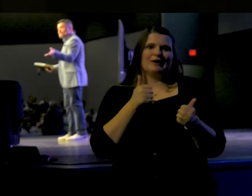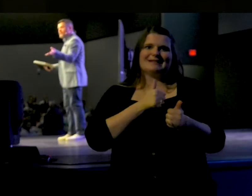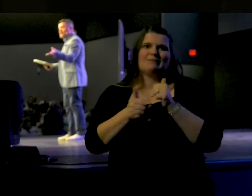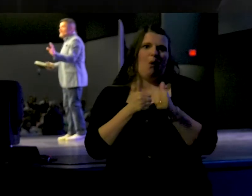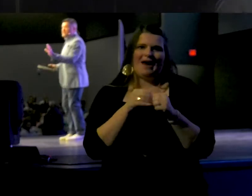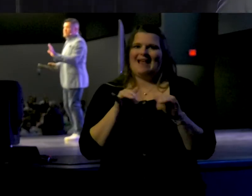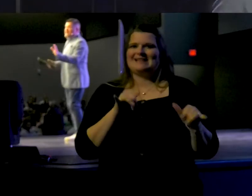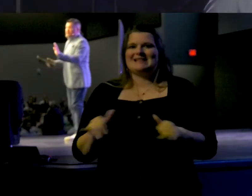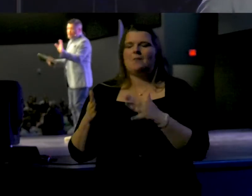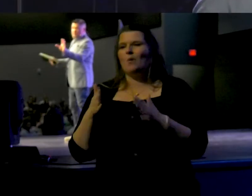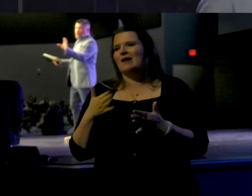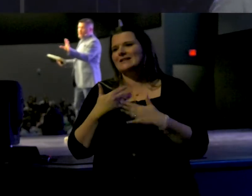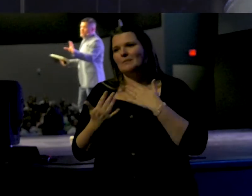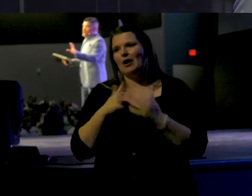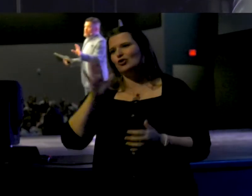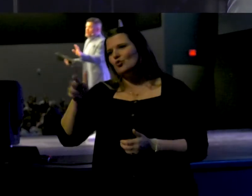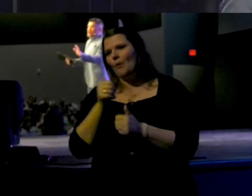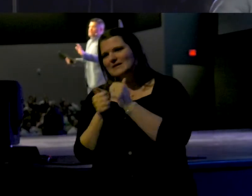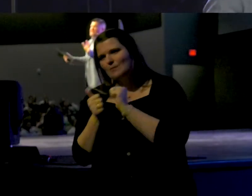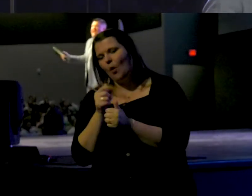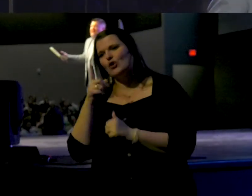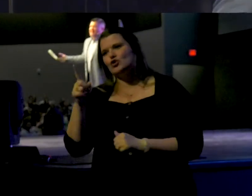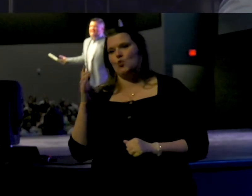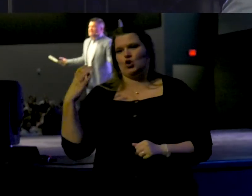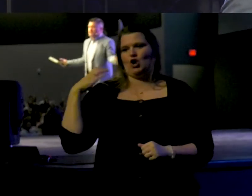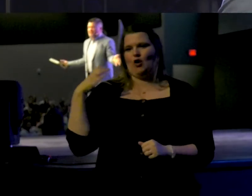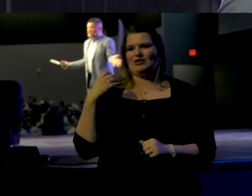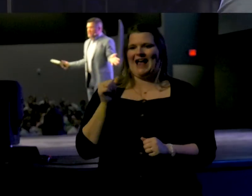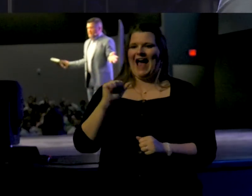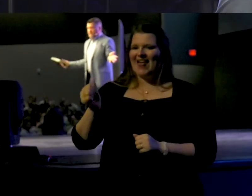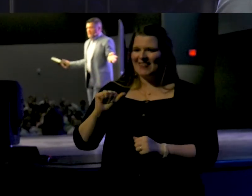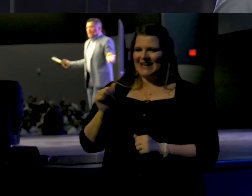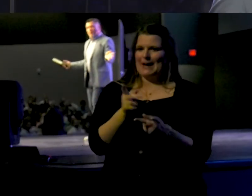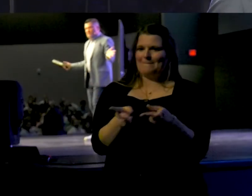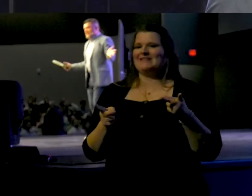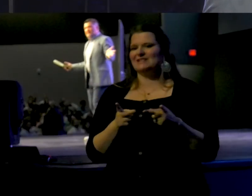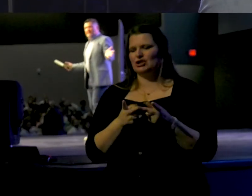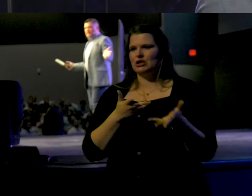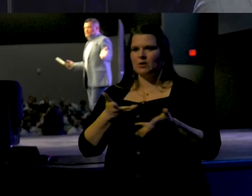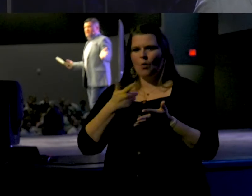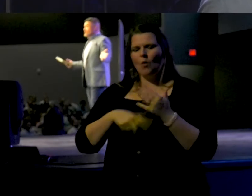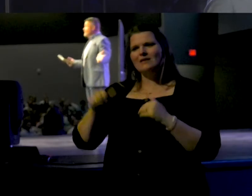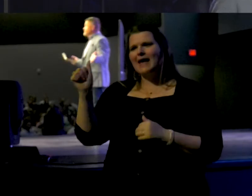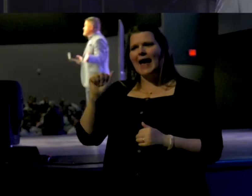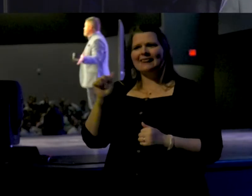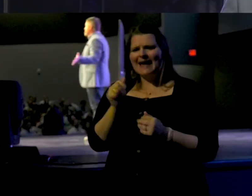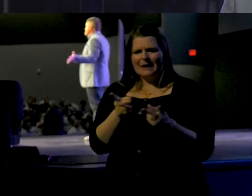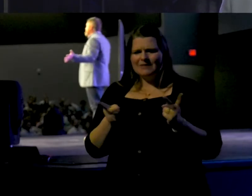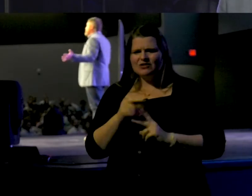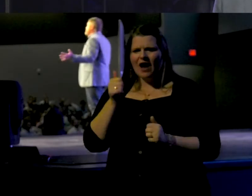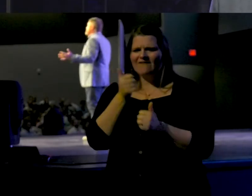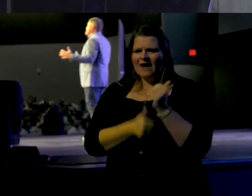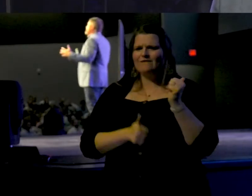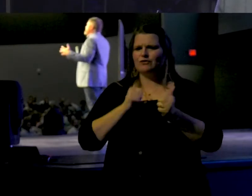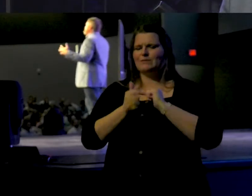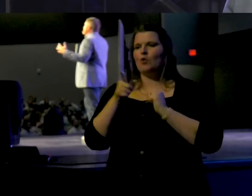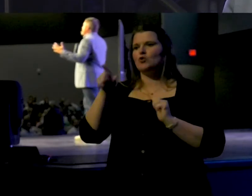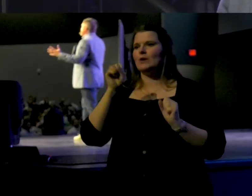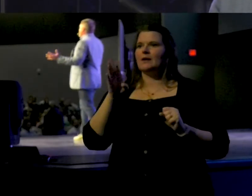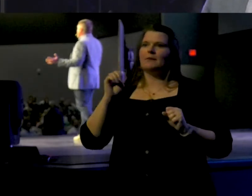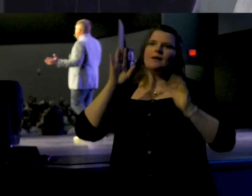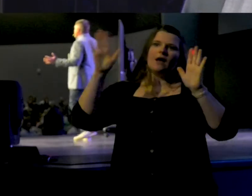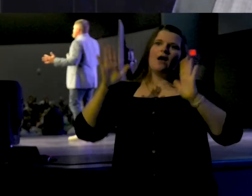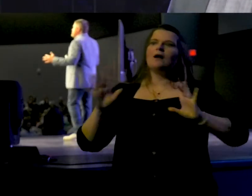initially. It doesn't matter your sport. You coach the athletic position. What's the athletic position of every sport? You could be a